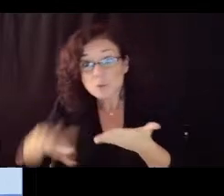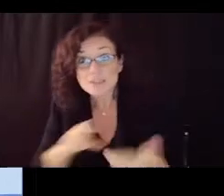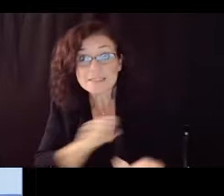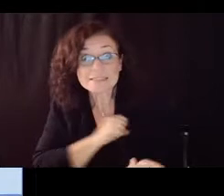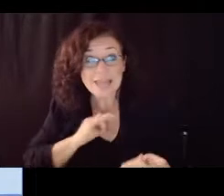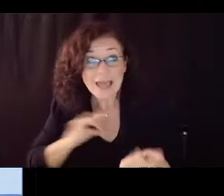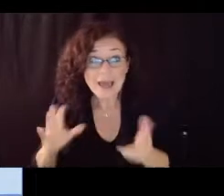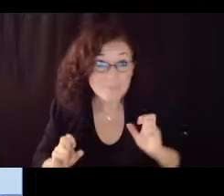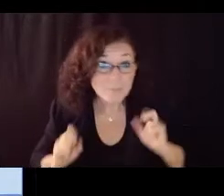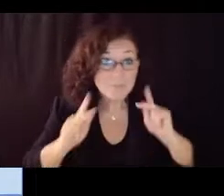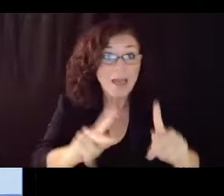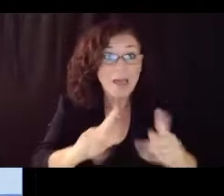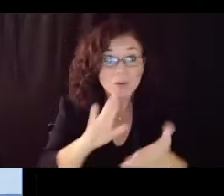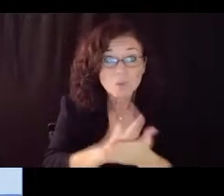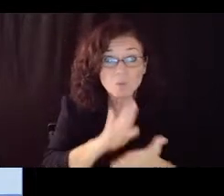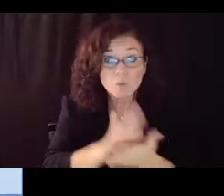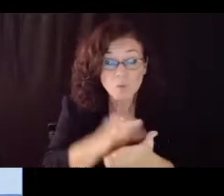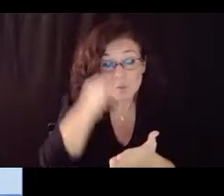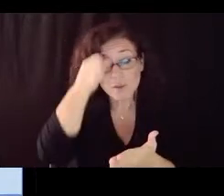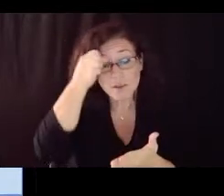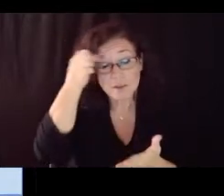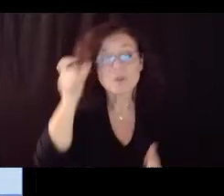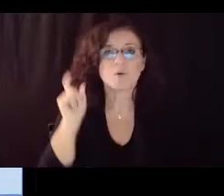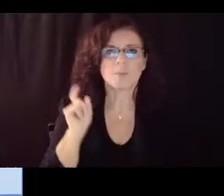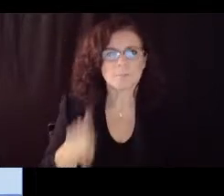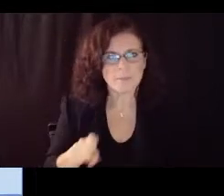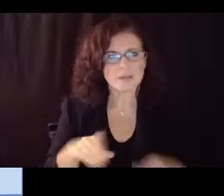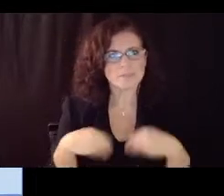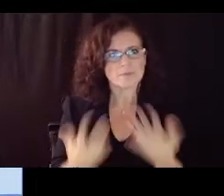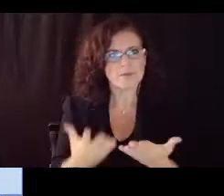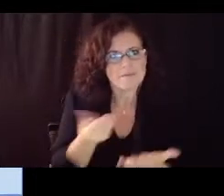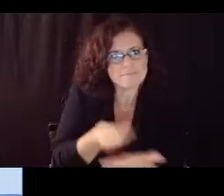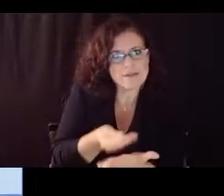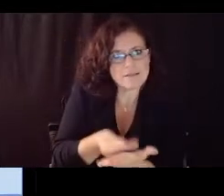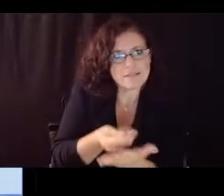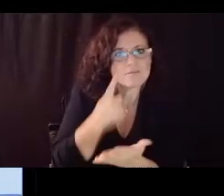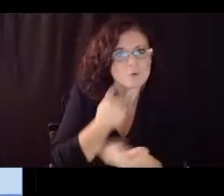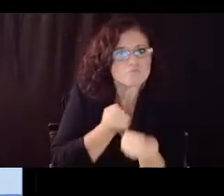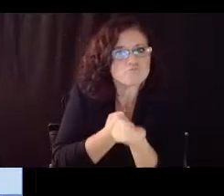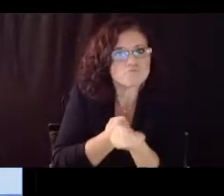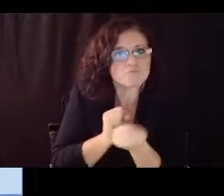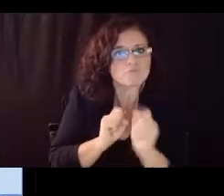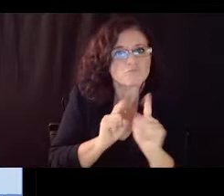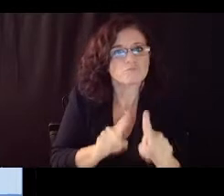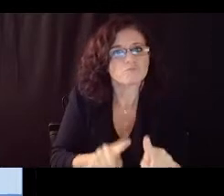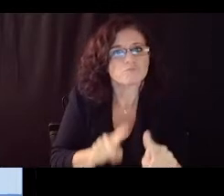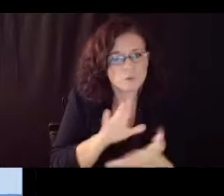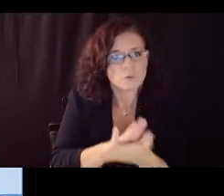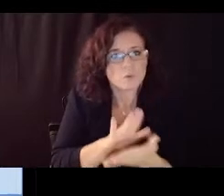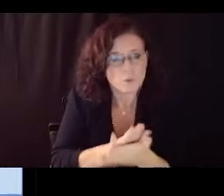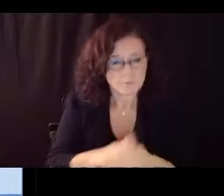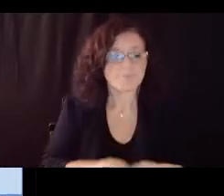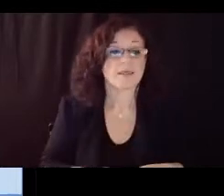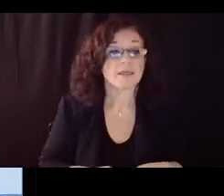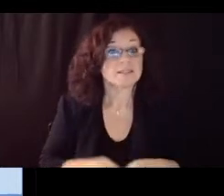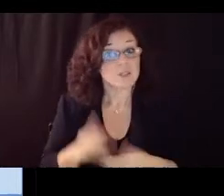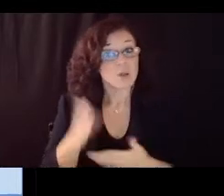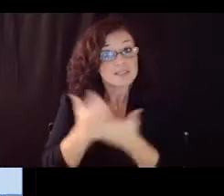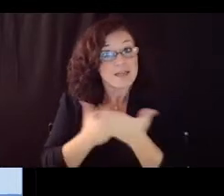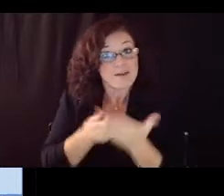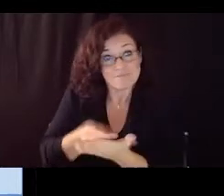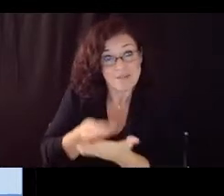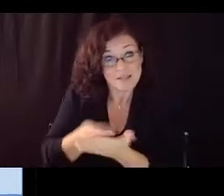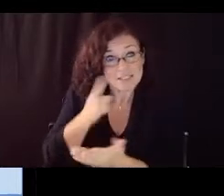back to in-person learning we need to have funding to support that so there'll be funding at a student level basis plus